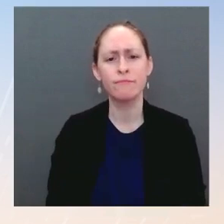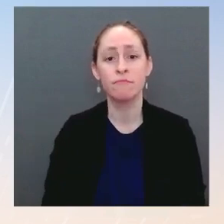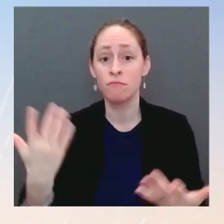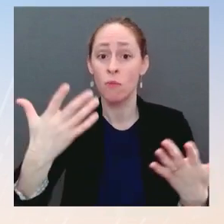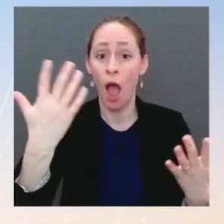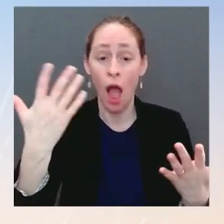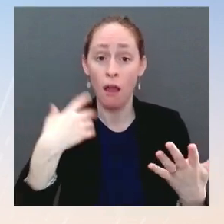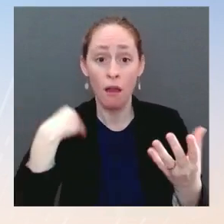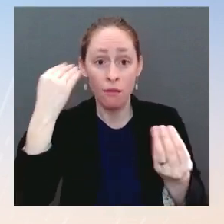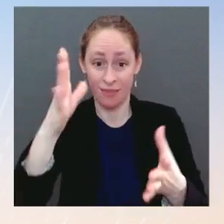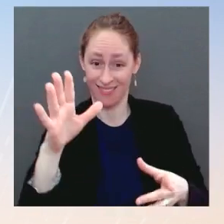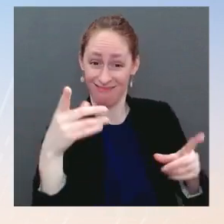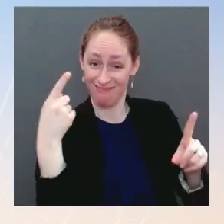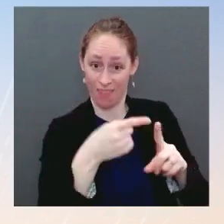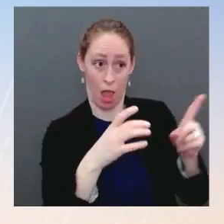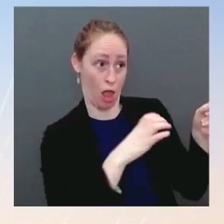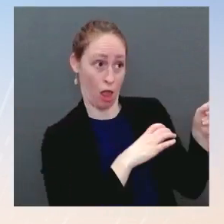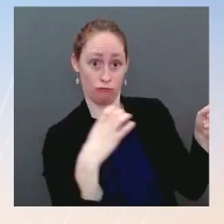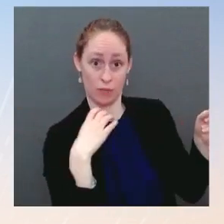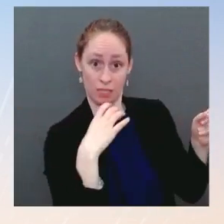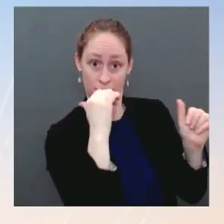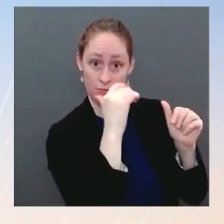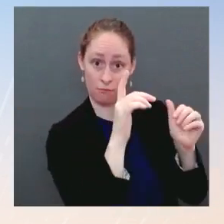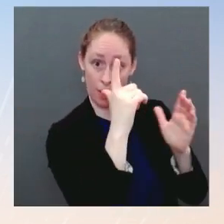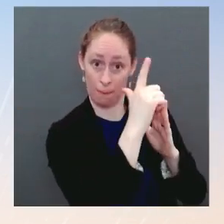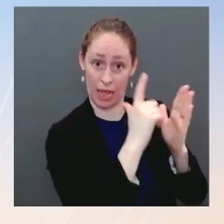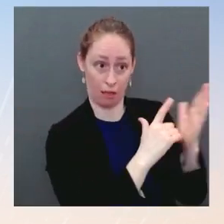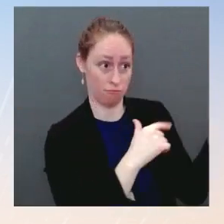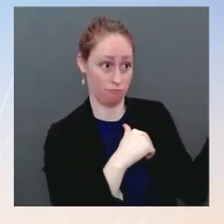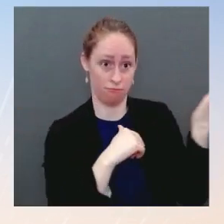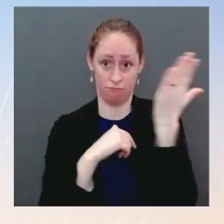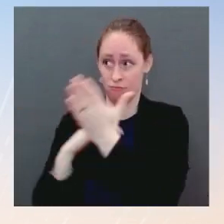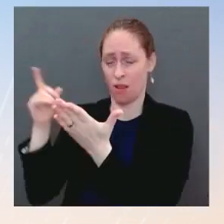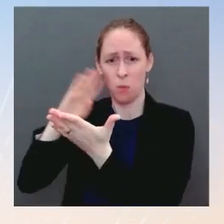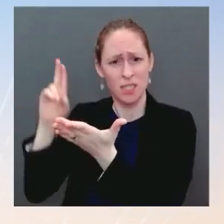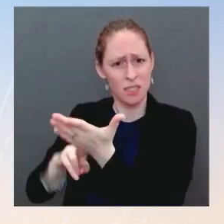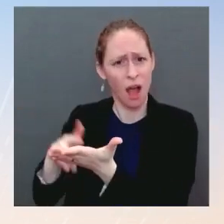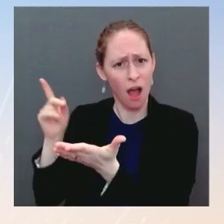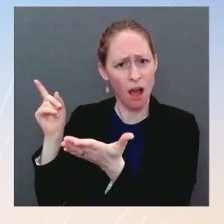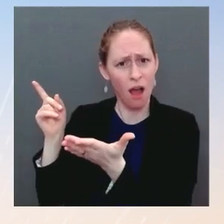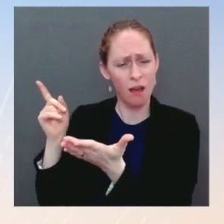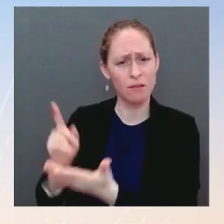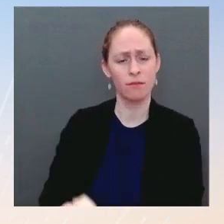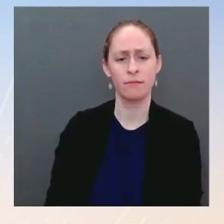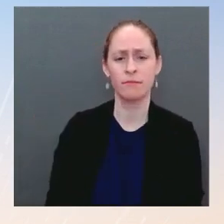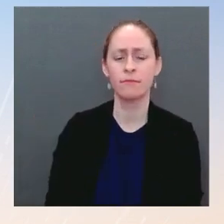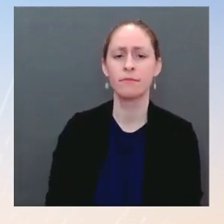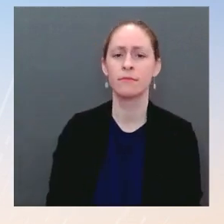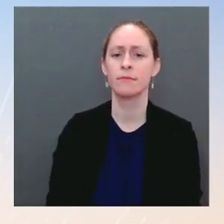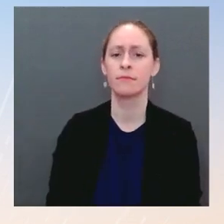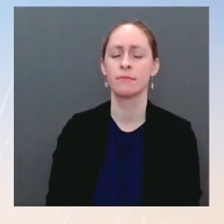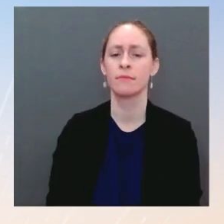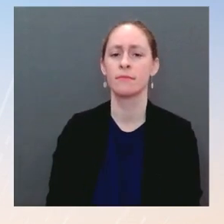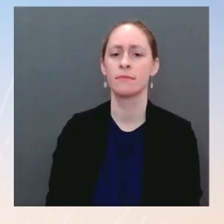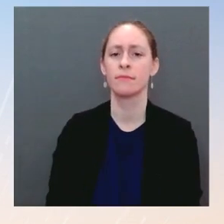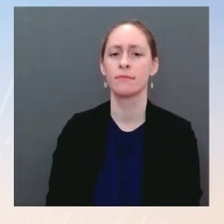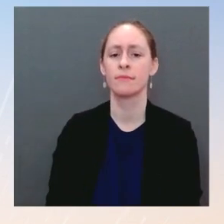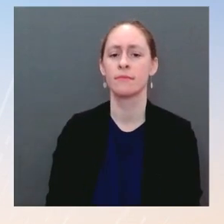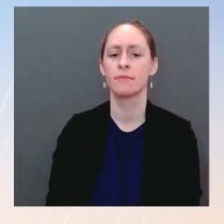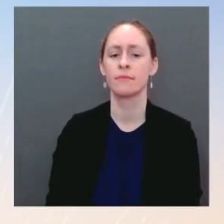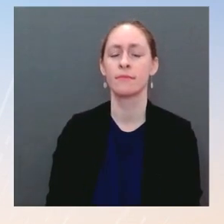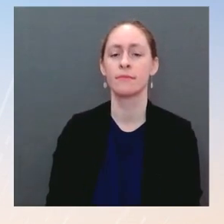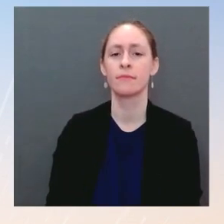got two today. Lawrence Tribe told Real Clear Politics yesterday that he'd likely stand by his past comments